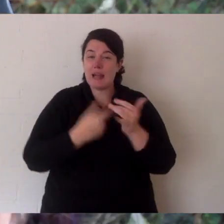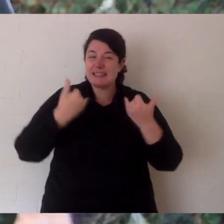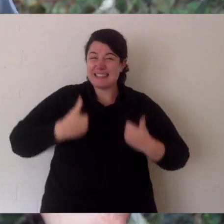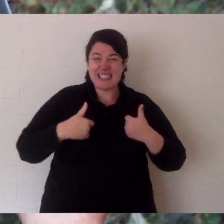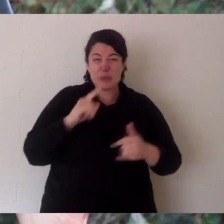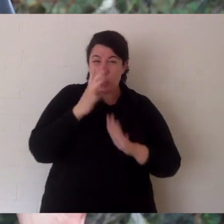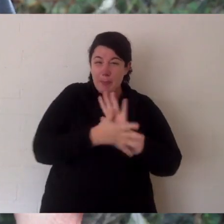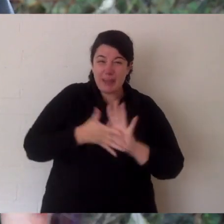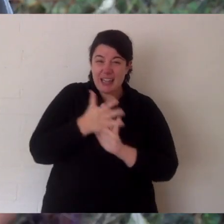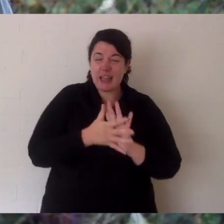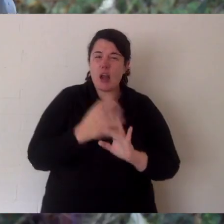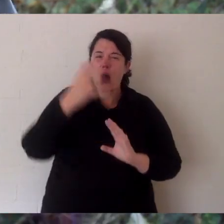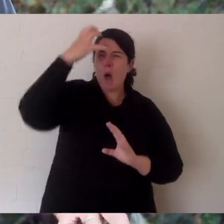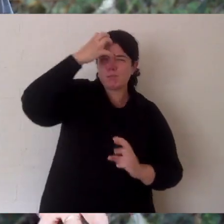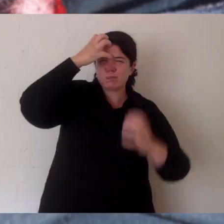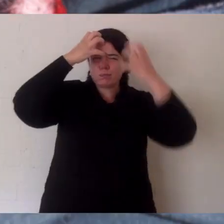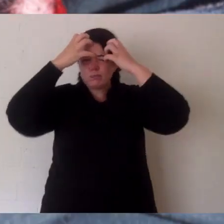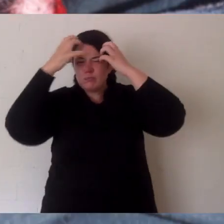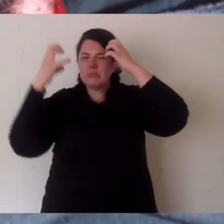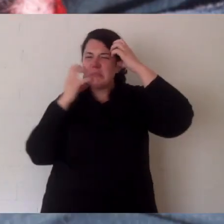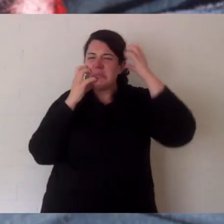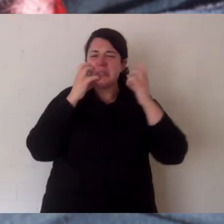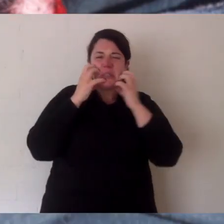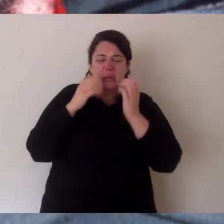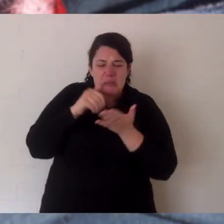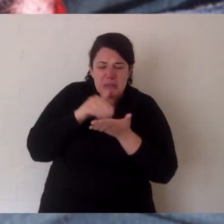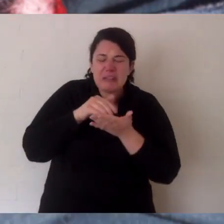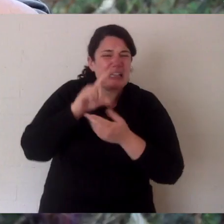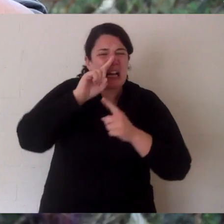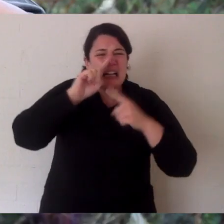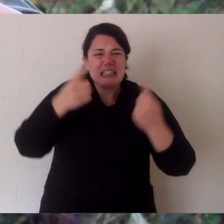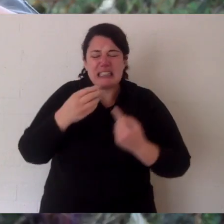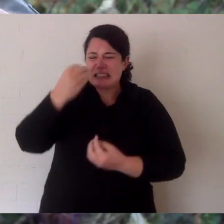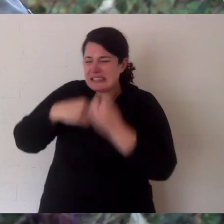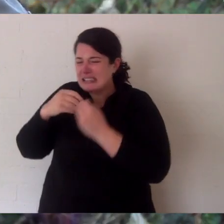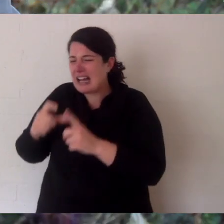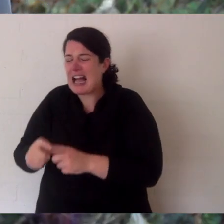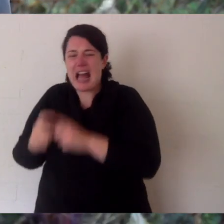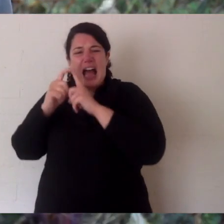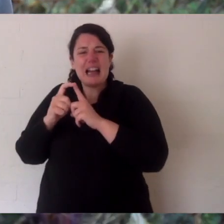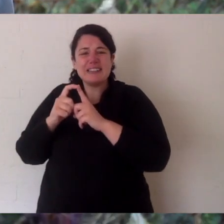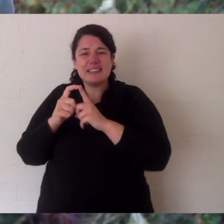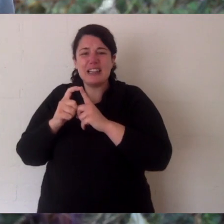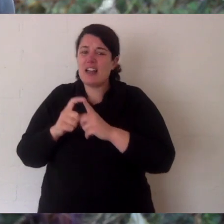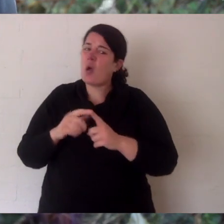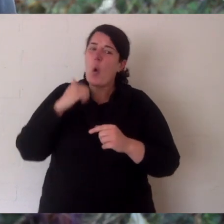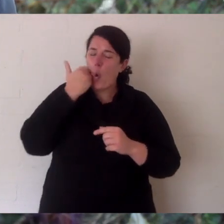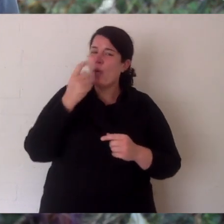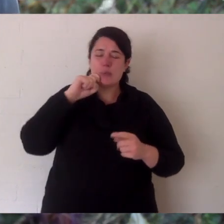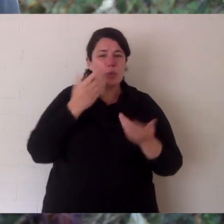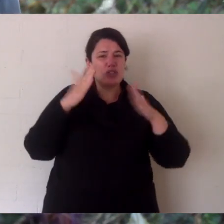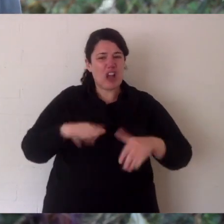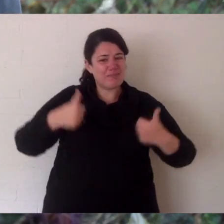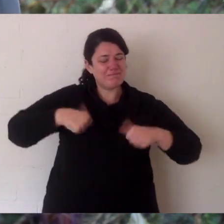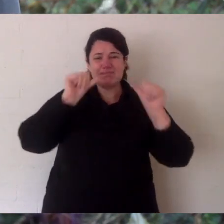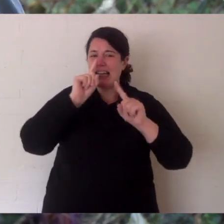tumour disease it's horrible it grows big lumps on their face they end up they can't drink and they can't eat